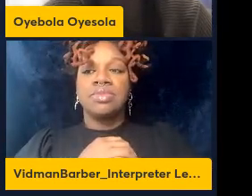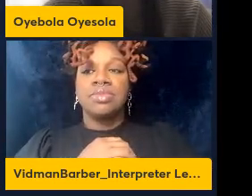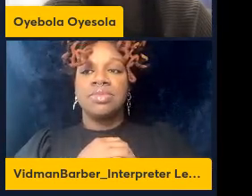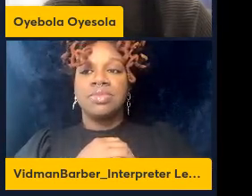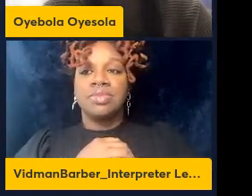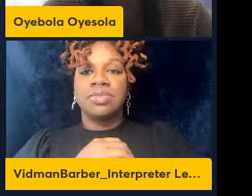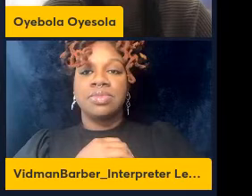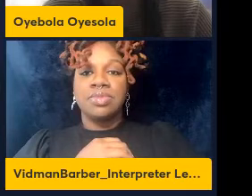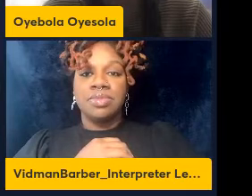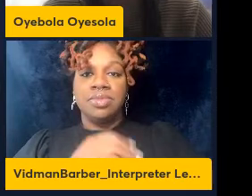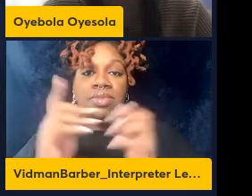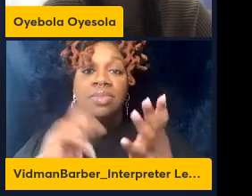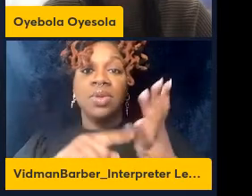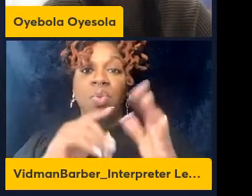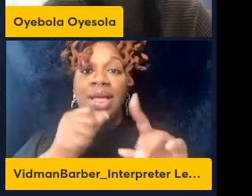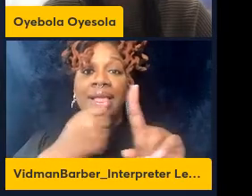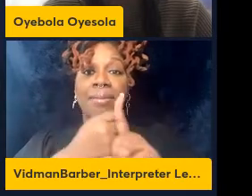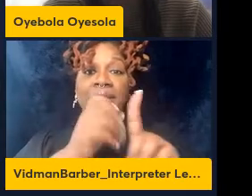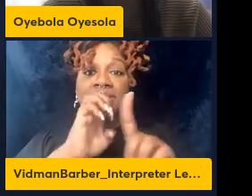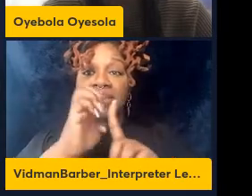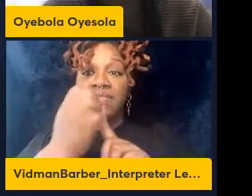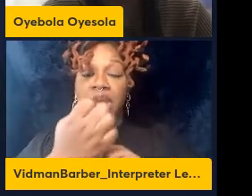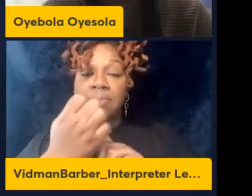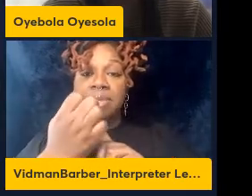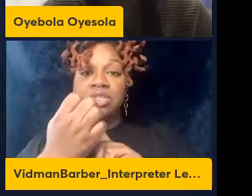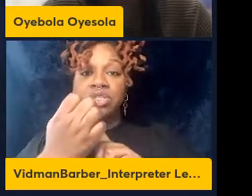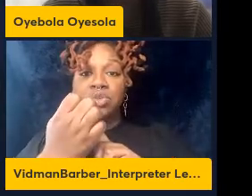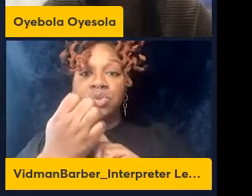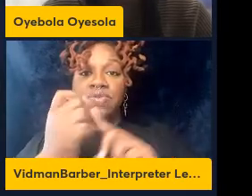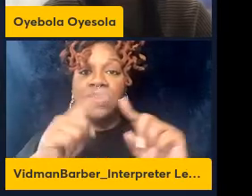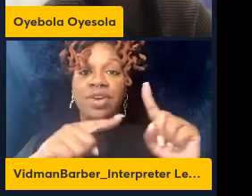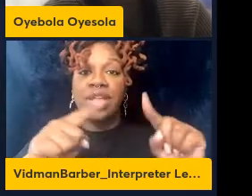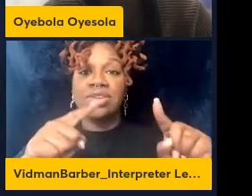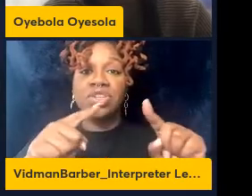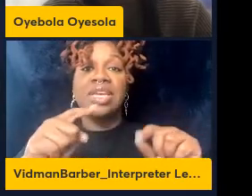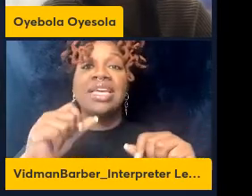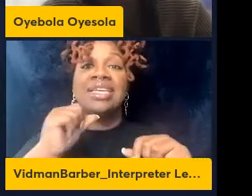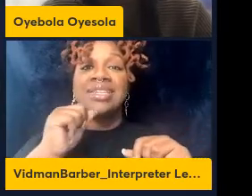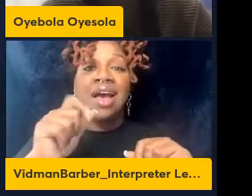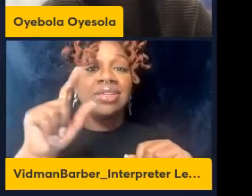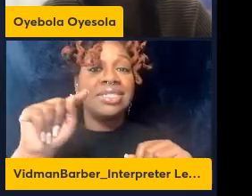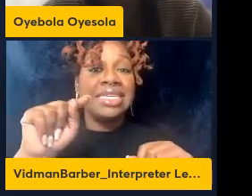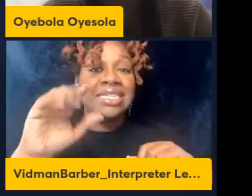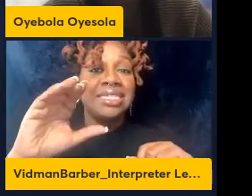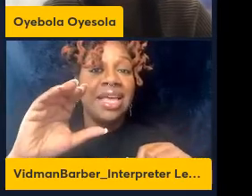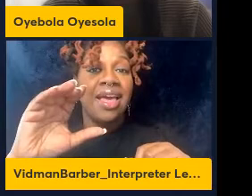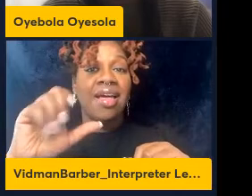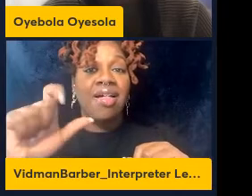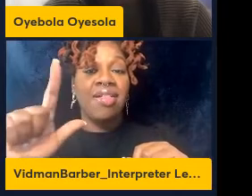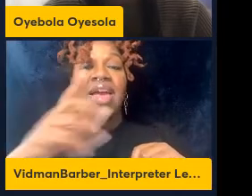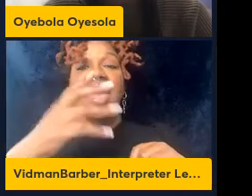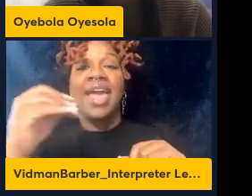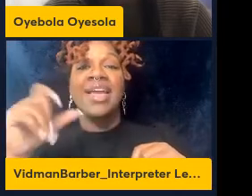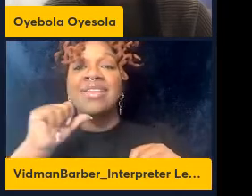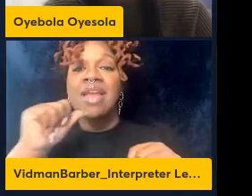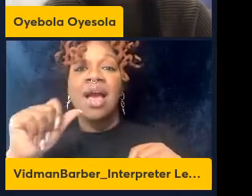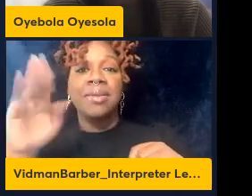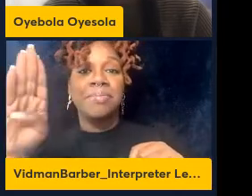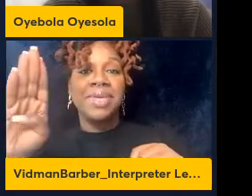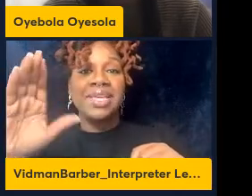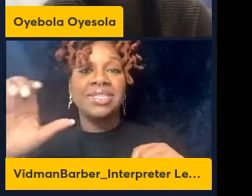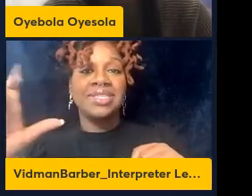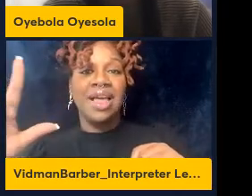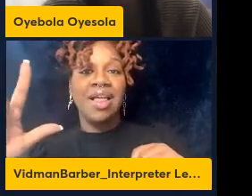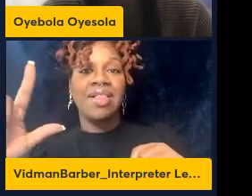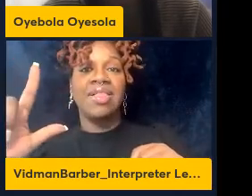environmental variation seems to be this non-T cell non-B cell population where they K67